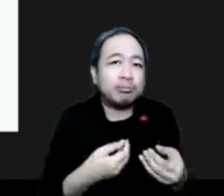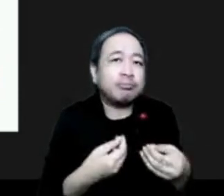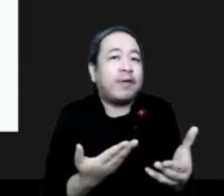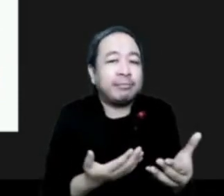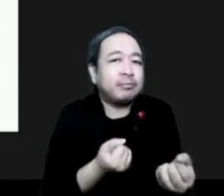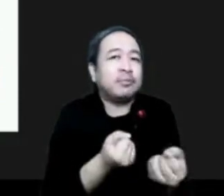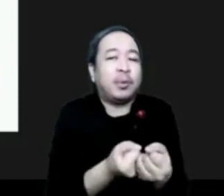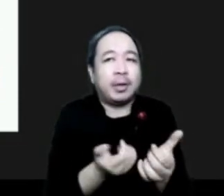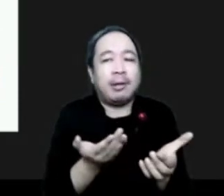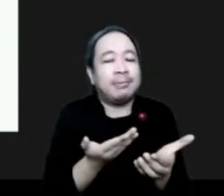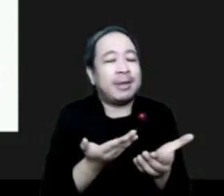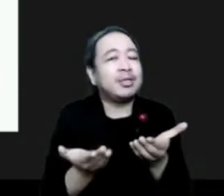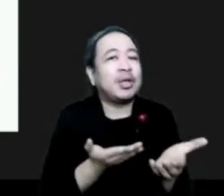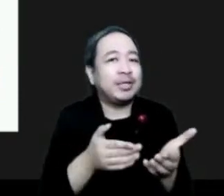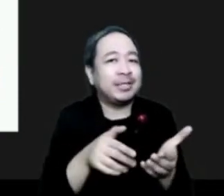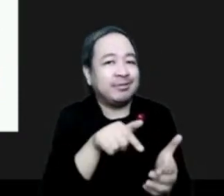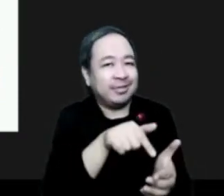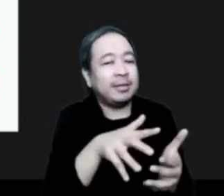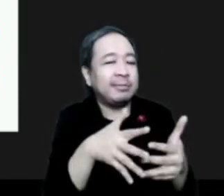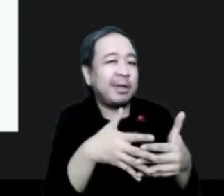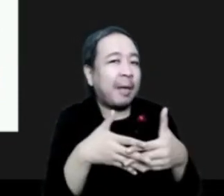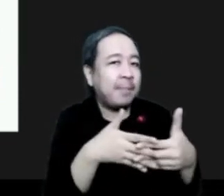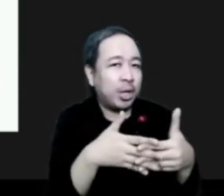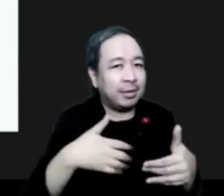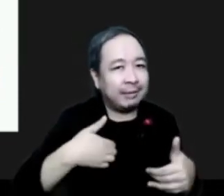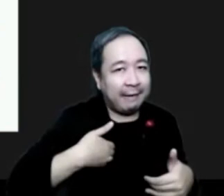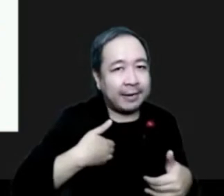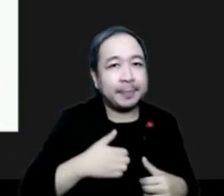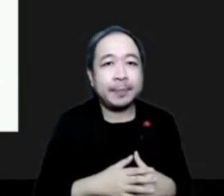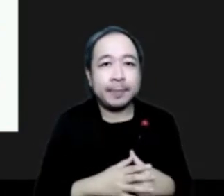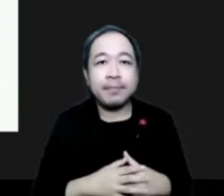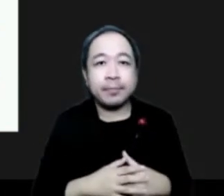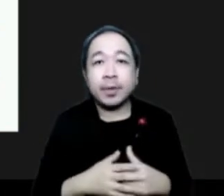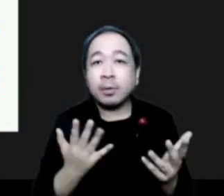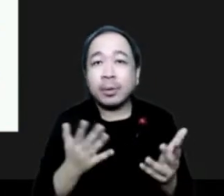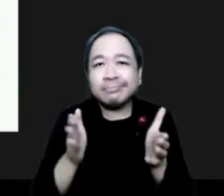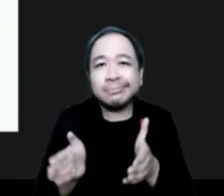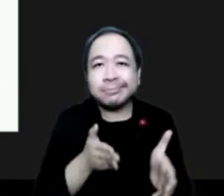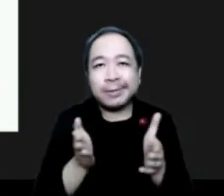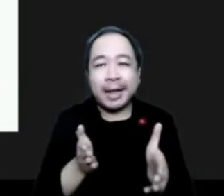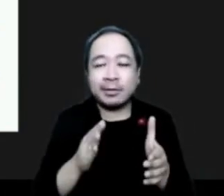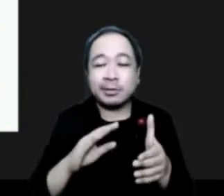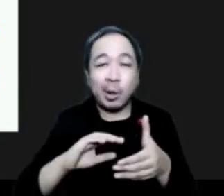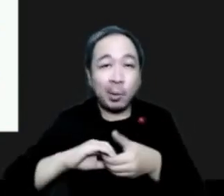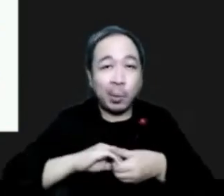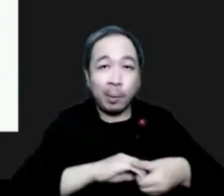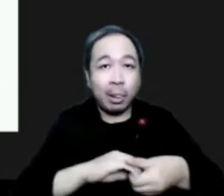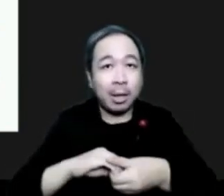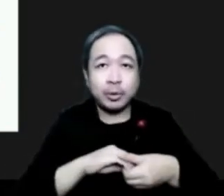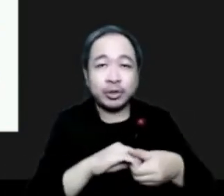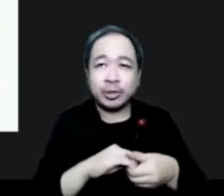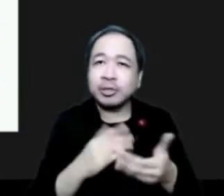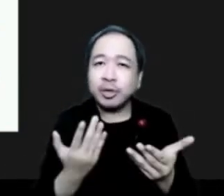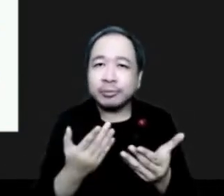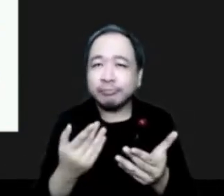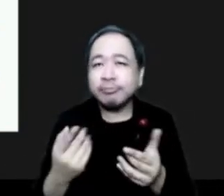So, here's the scope of this international collaboration. What WMO suggests is to work and provide information about the potential